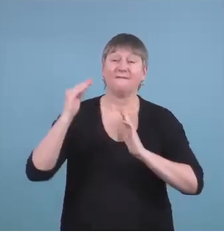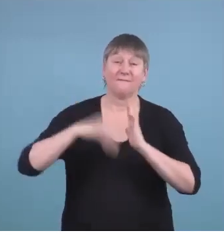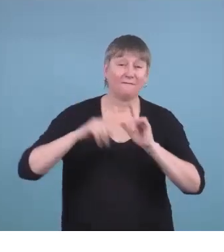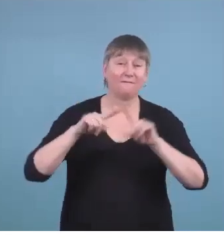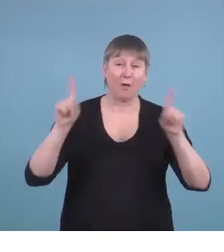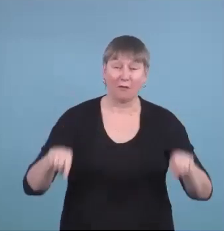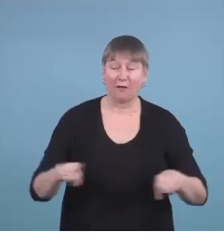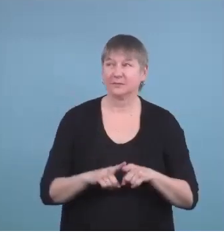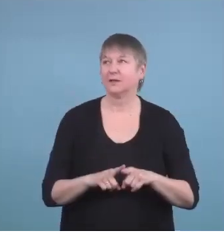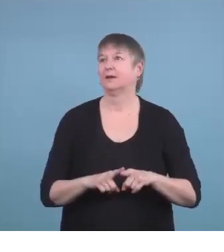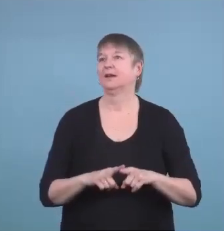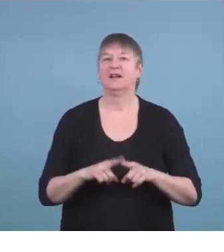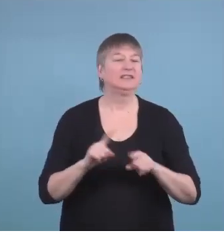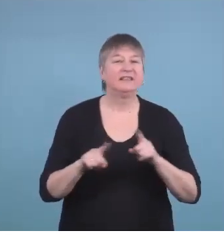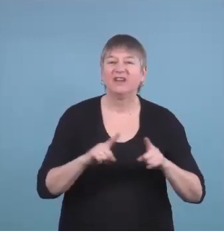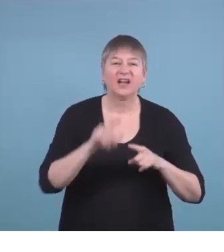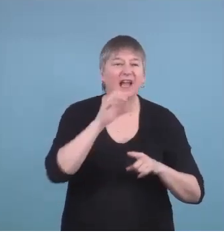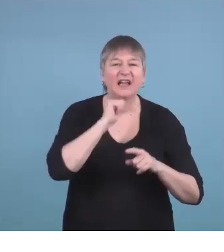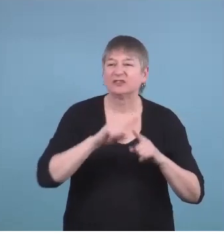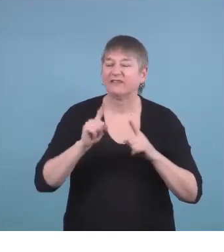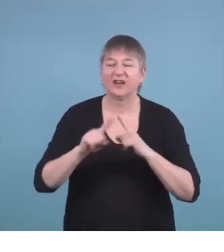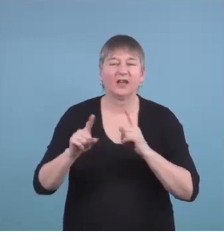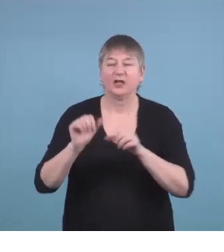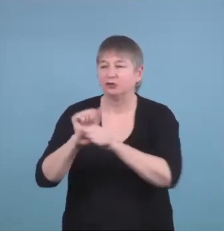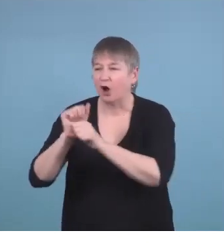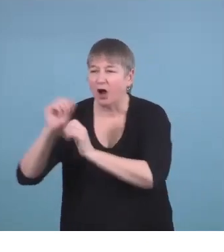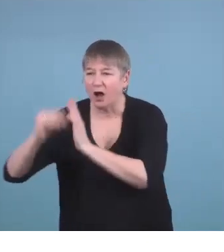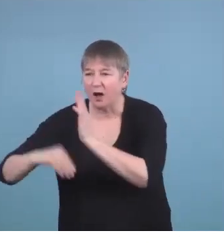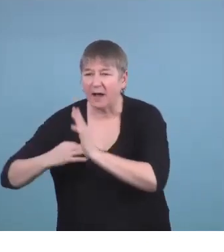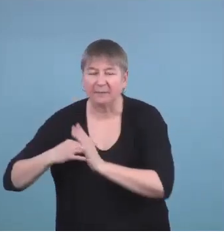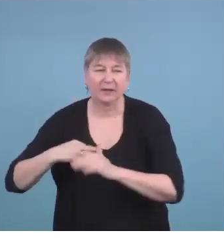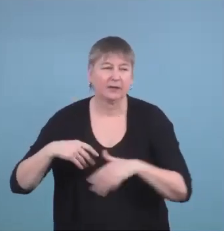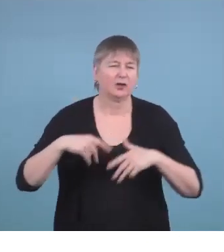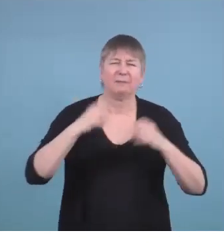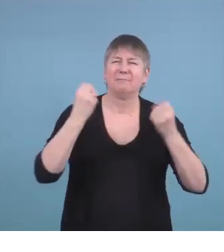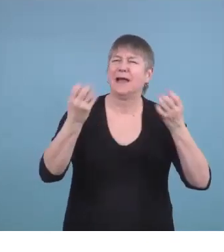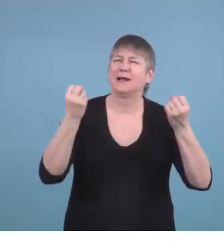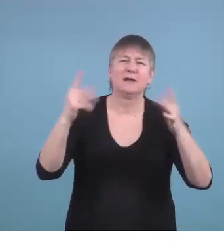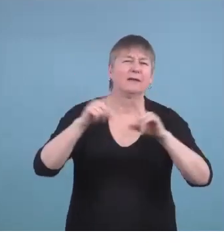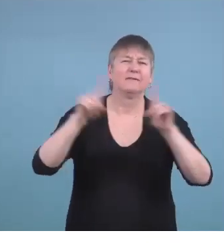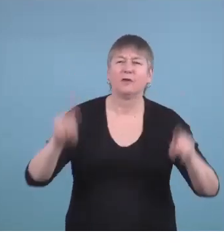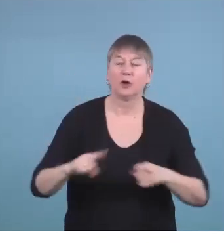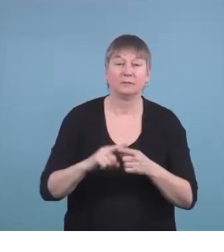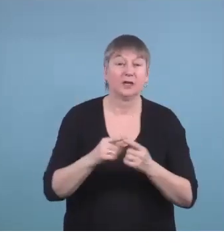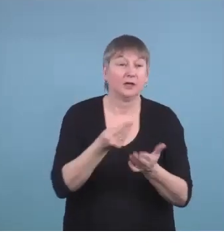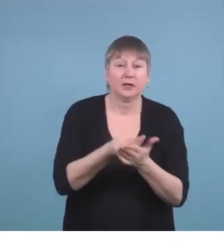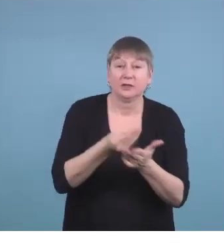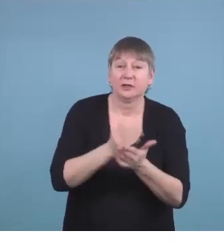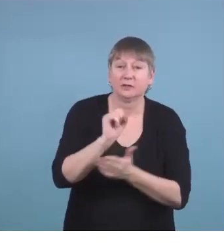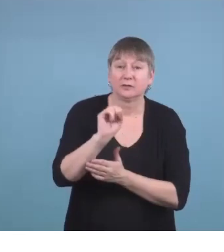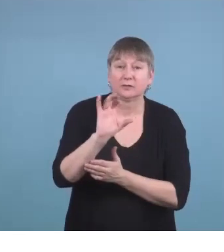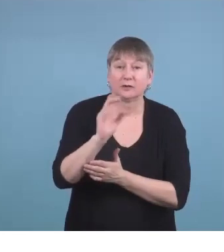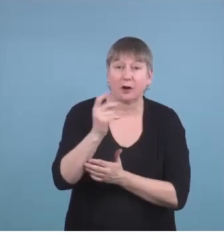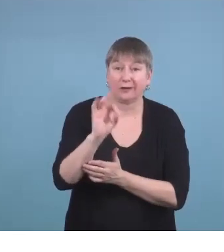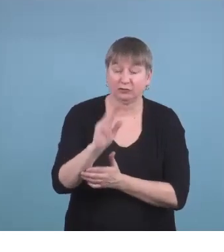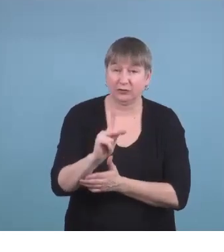at all these levels. So there's the job applications, there's the scholarship applications, there's the applications